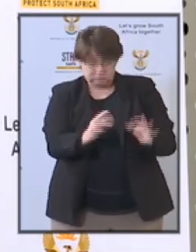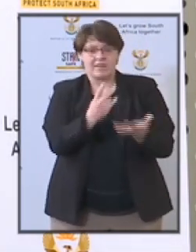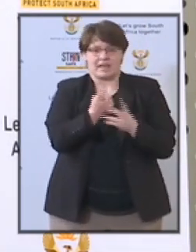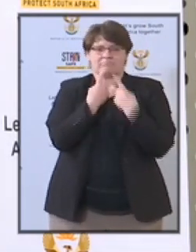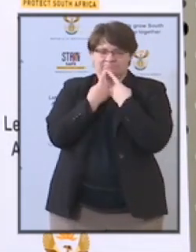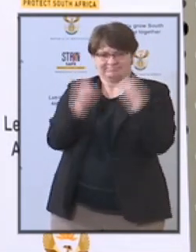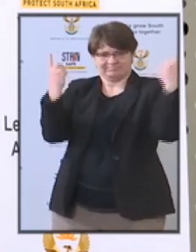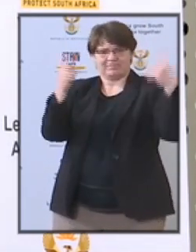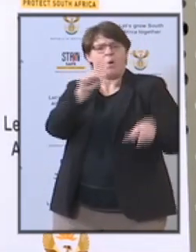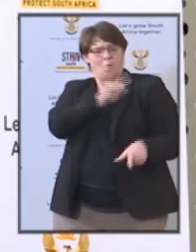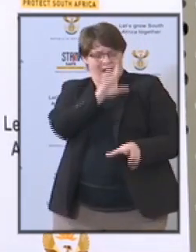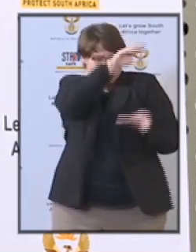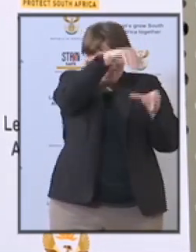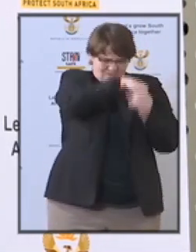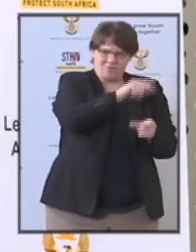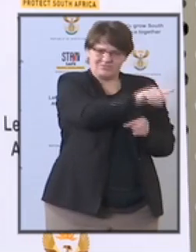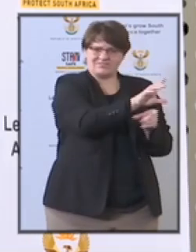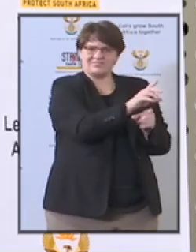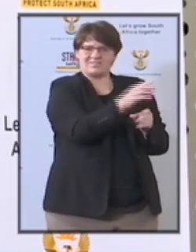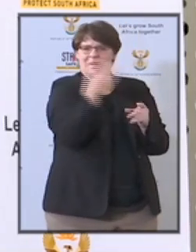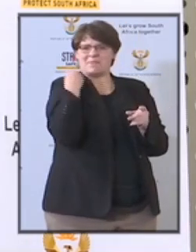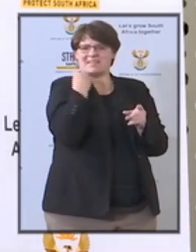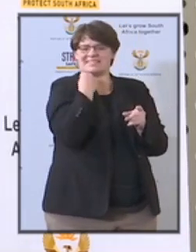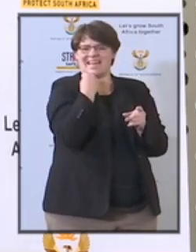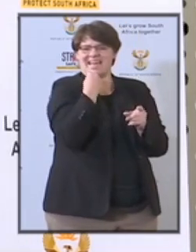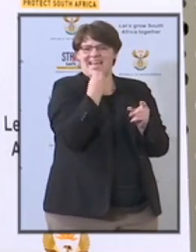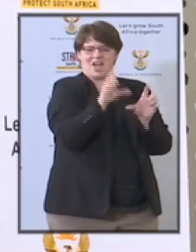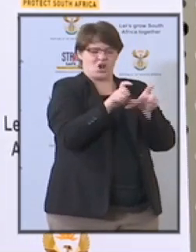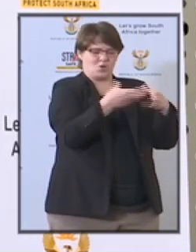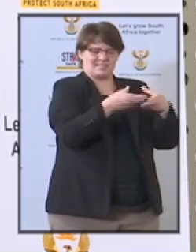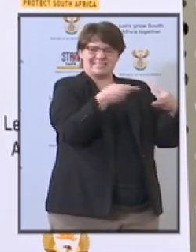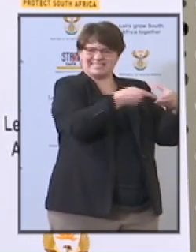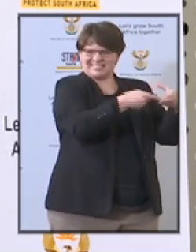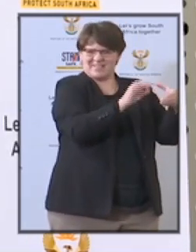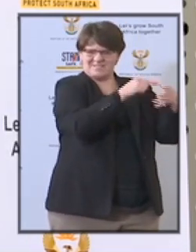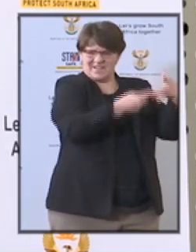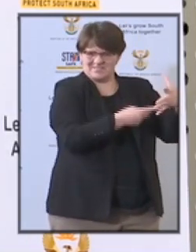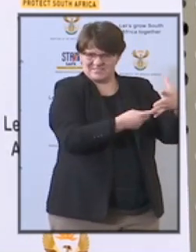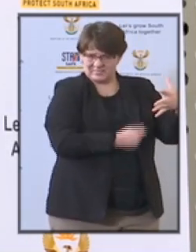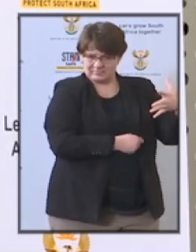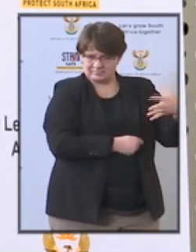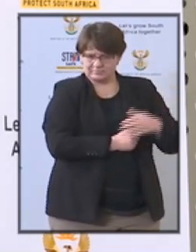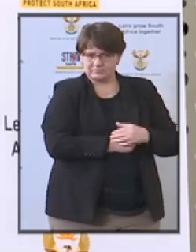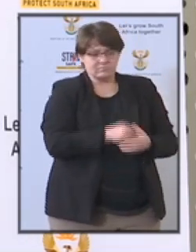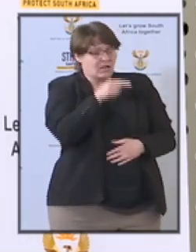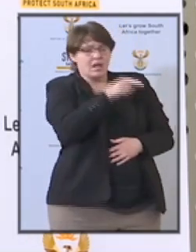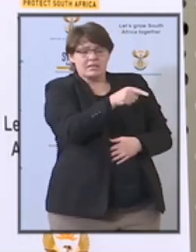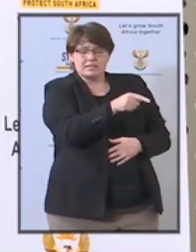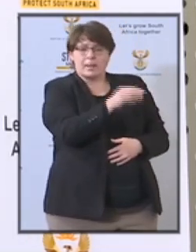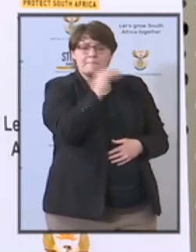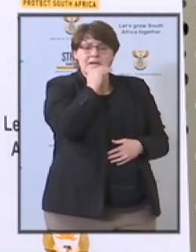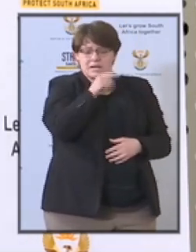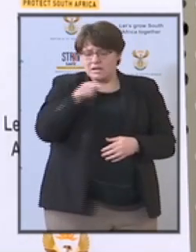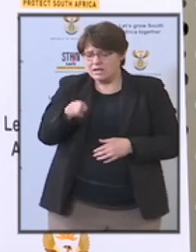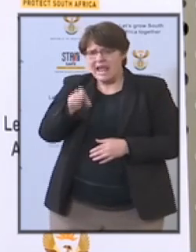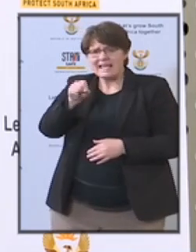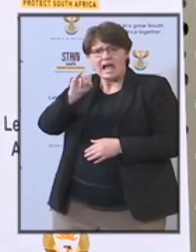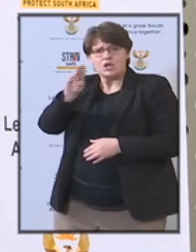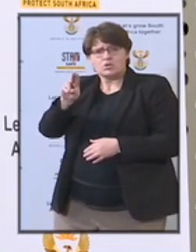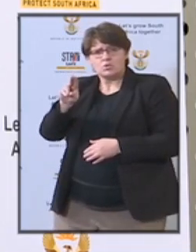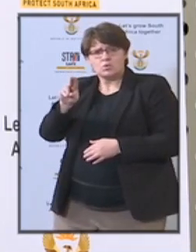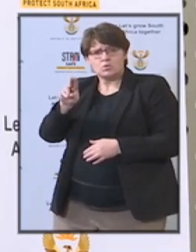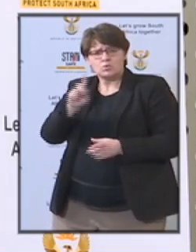-ministerial committee and i must state that the inter-ministerial committee is not replacing the work of the investigators